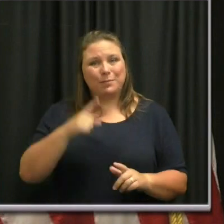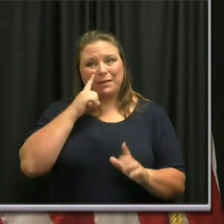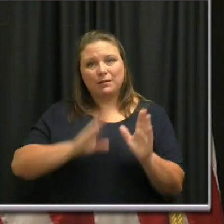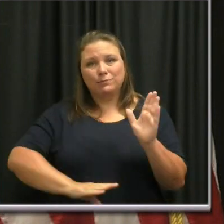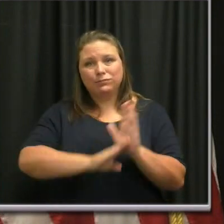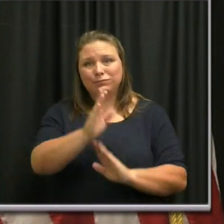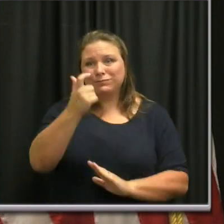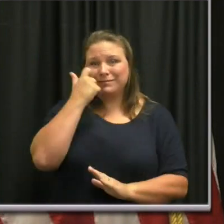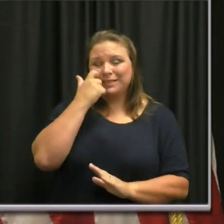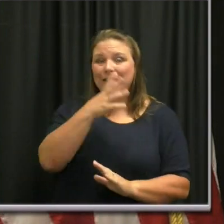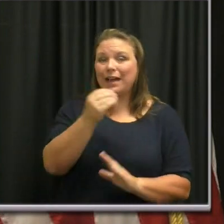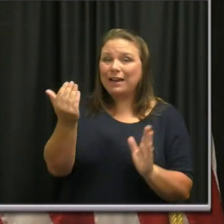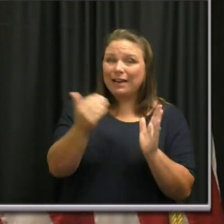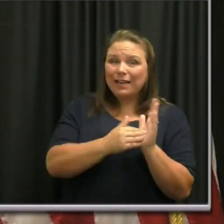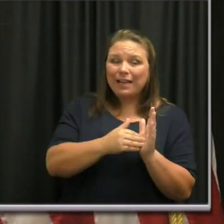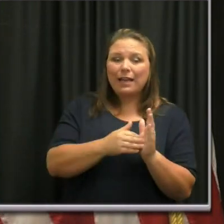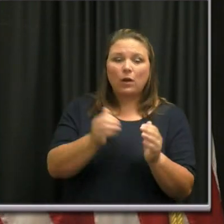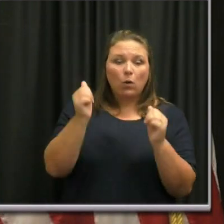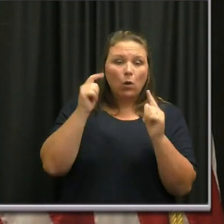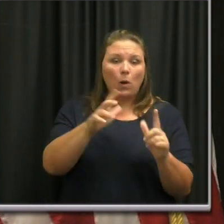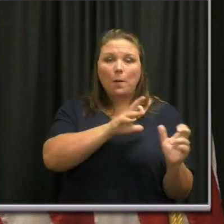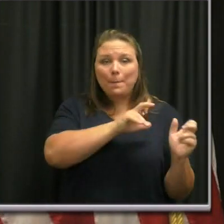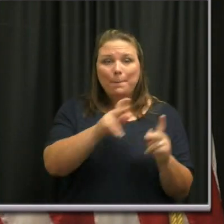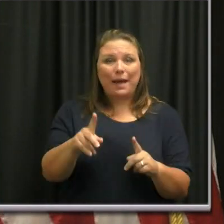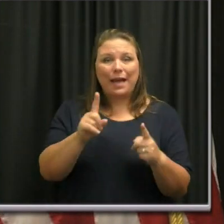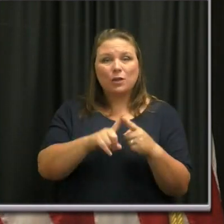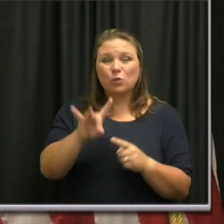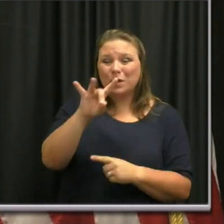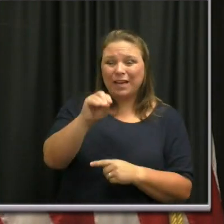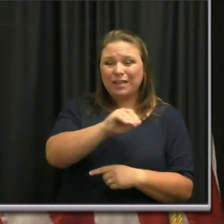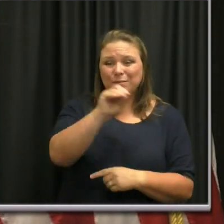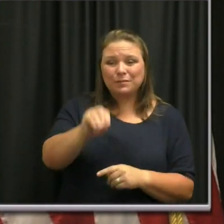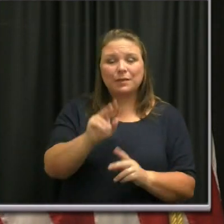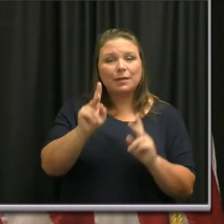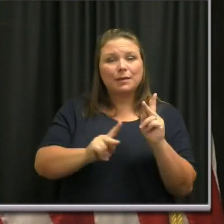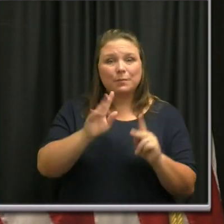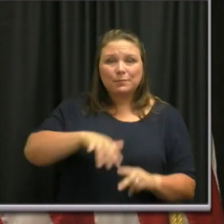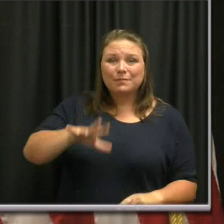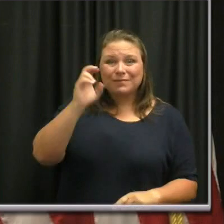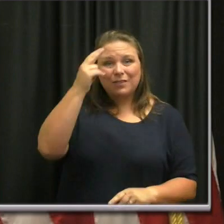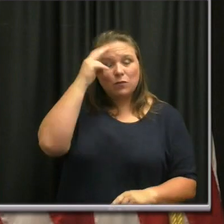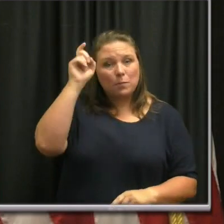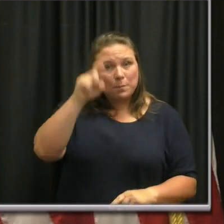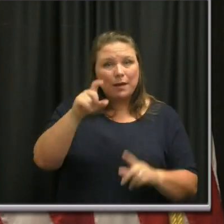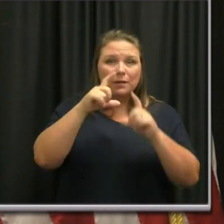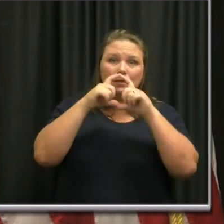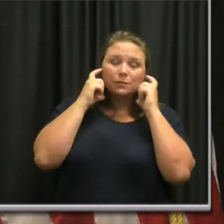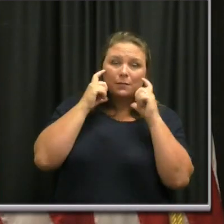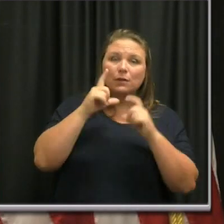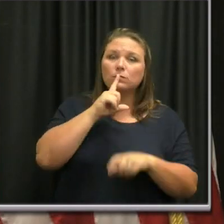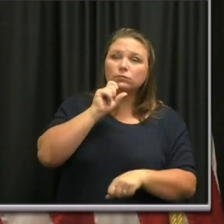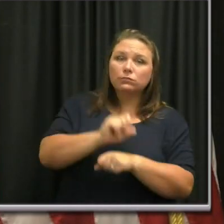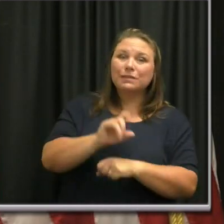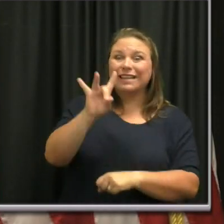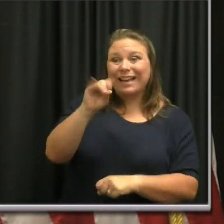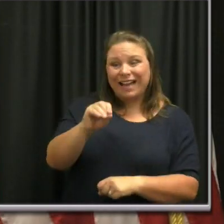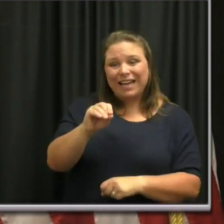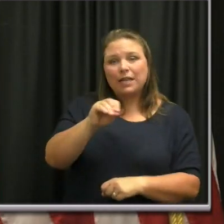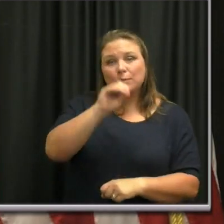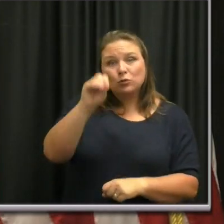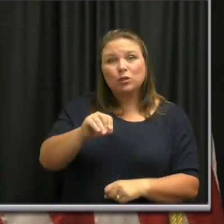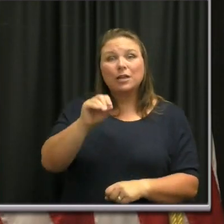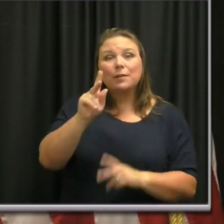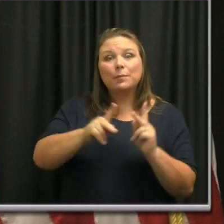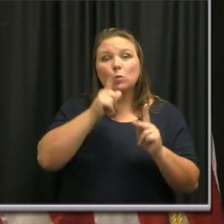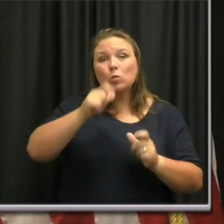cases. And then again, this all goes back to eight out of 10 Nashvillians wearing masks, really eight out of 10 Tennesseans before